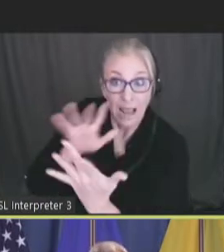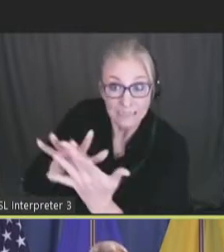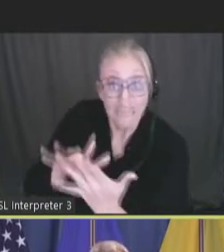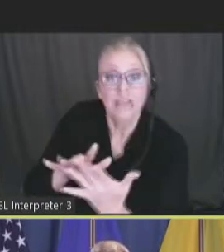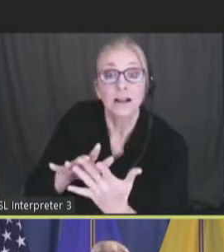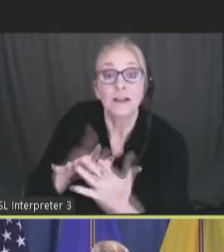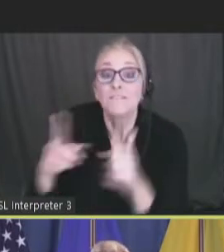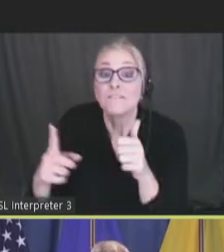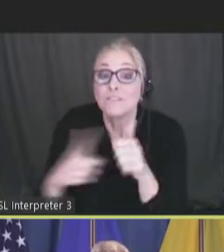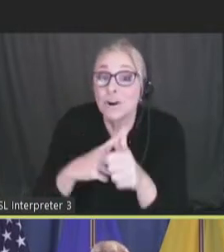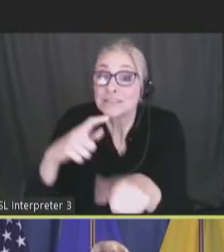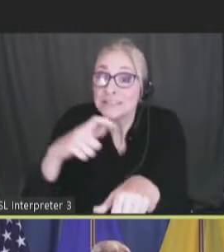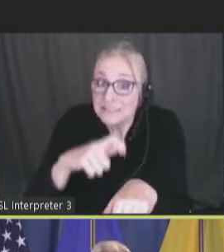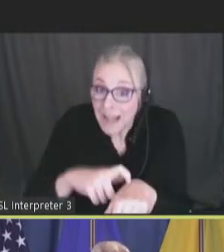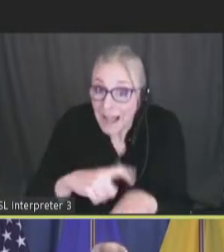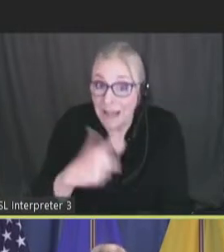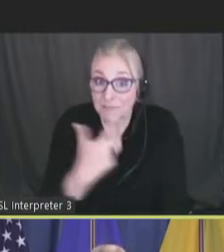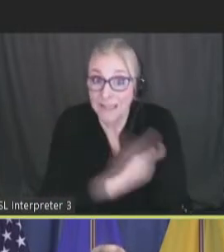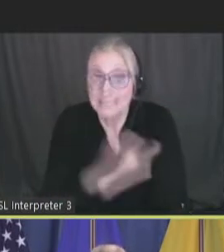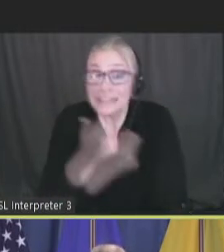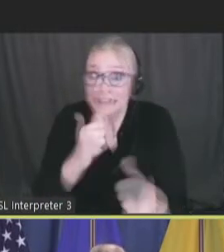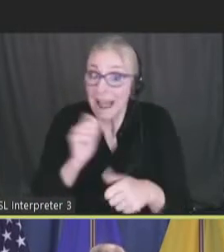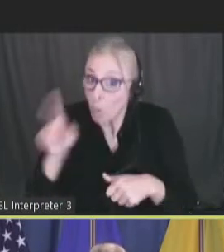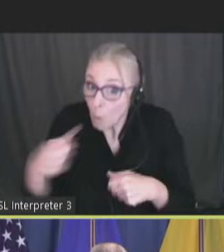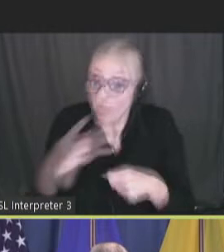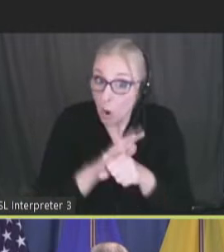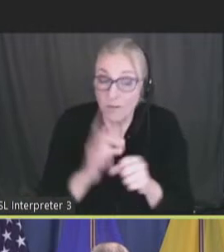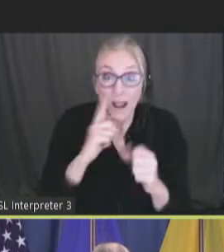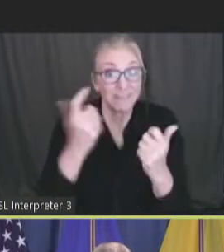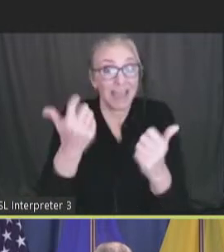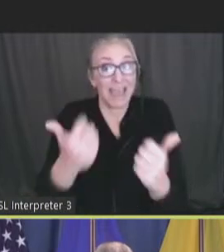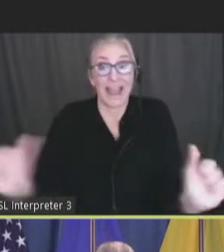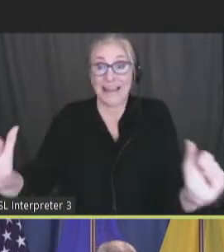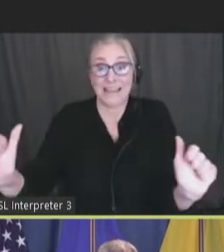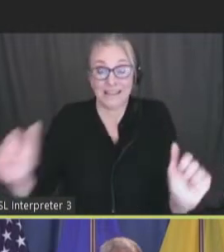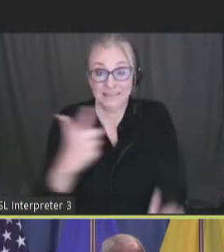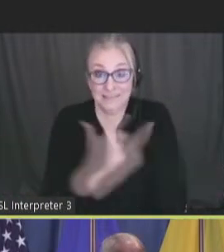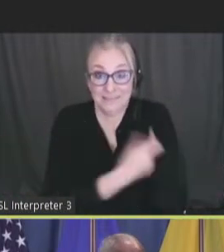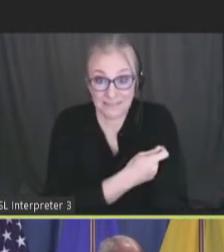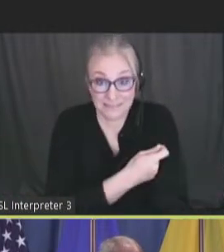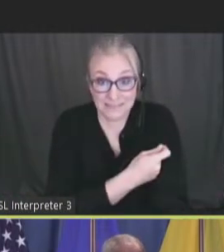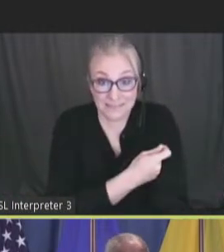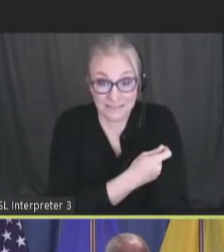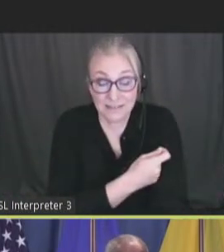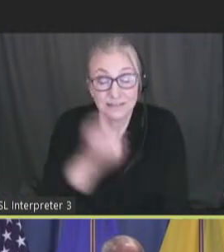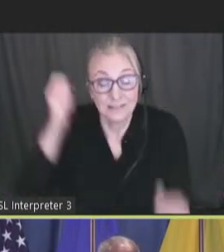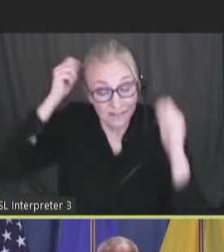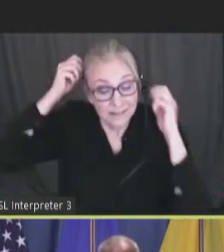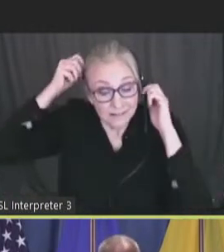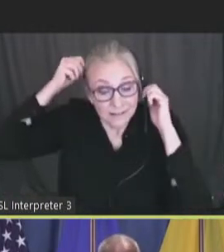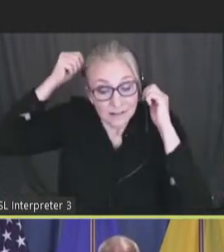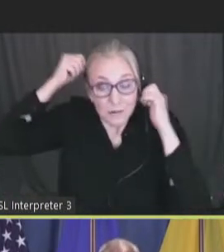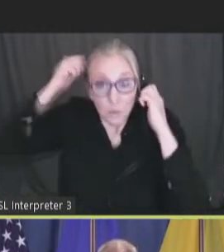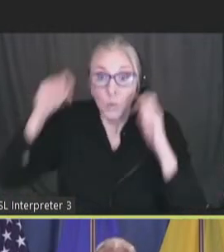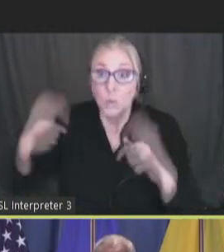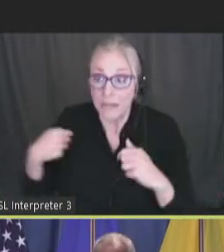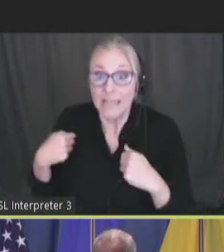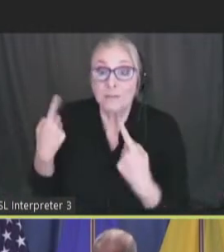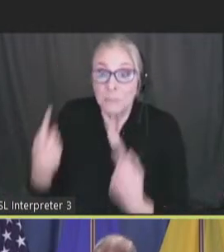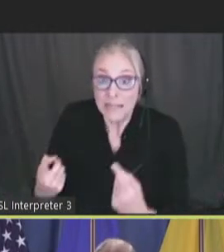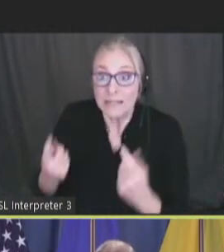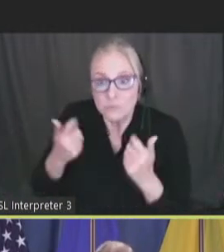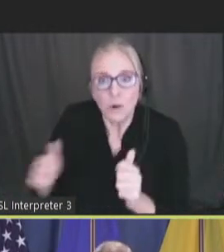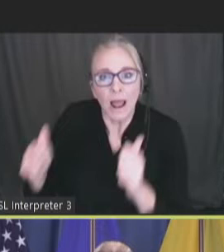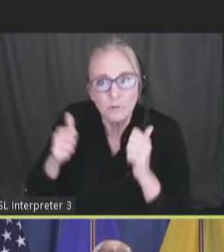their first vaccination of any kind. And bear in mind, we've been pushing updated